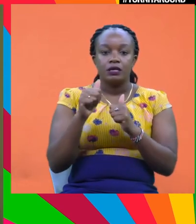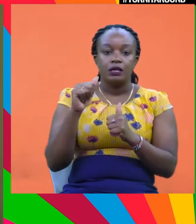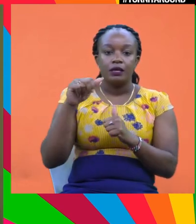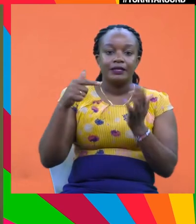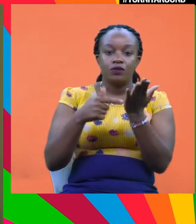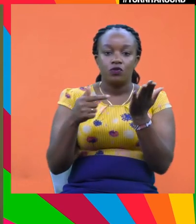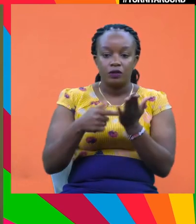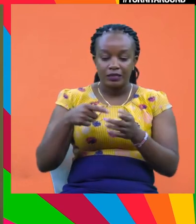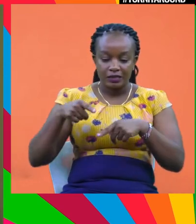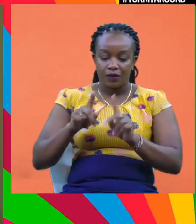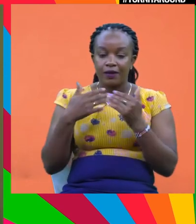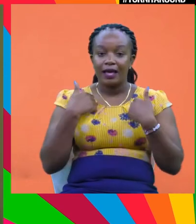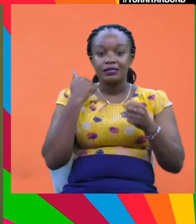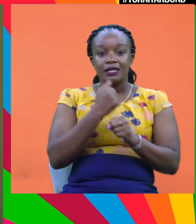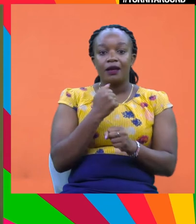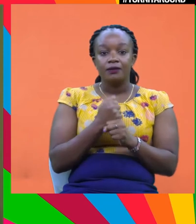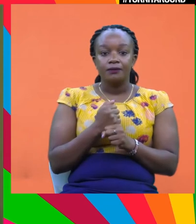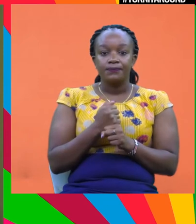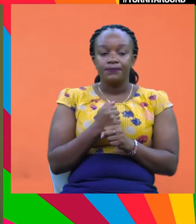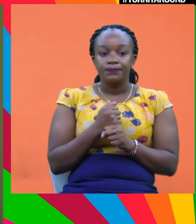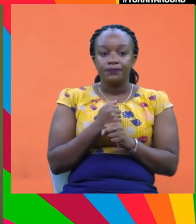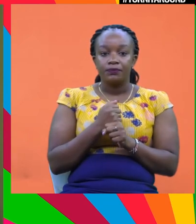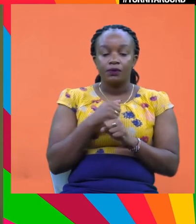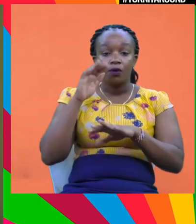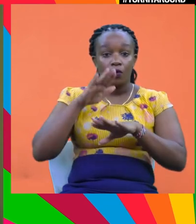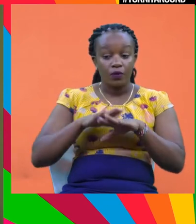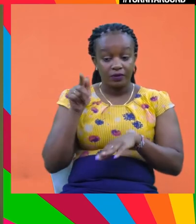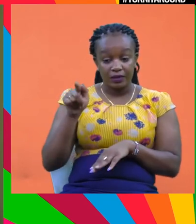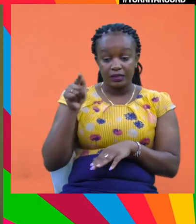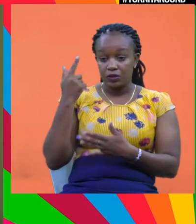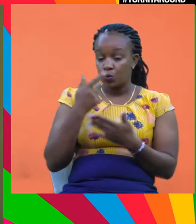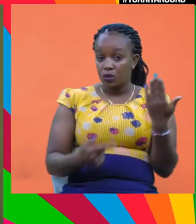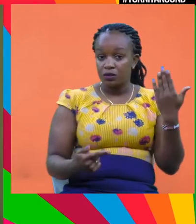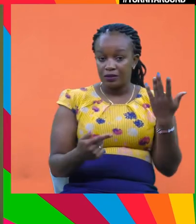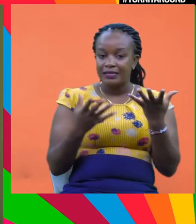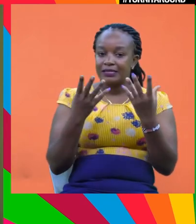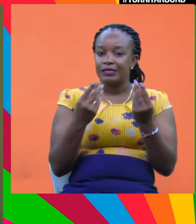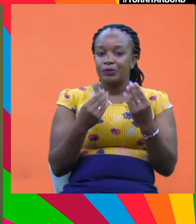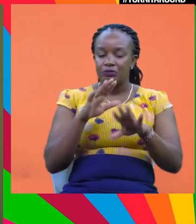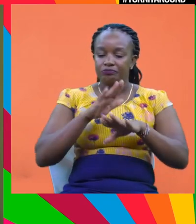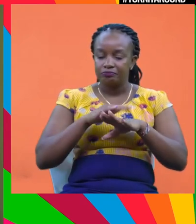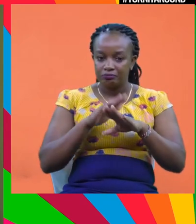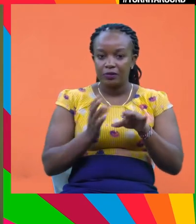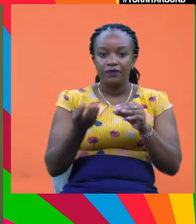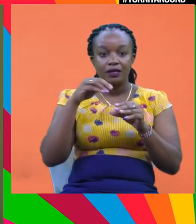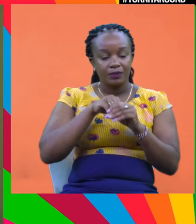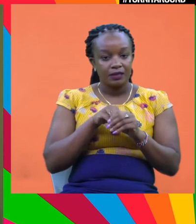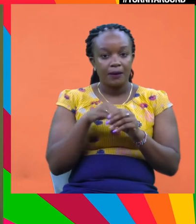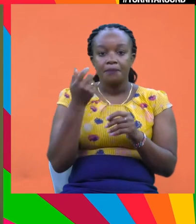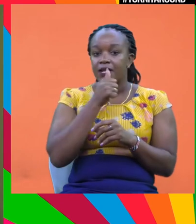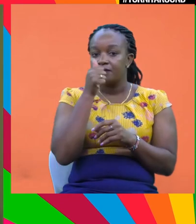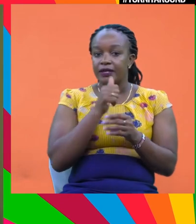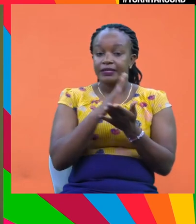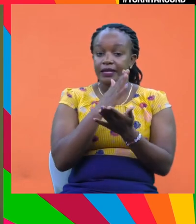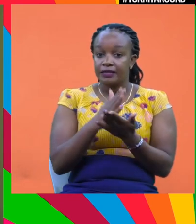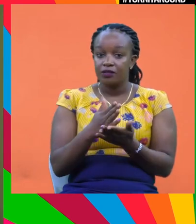seeing on the technology side. So my bottom line on this is that it is simply good investment management for the